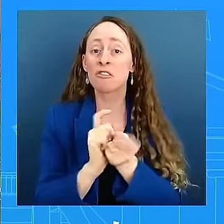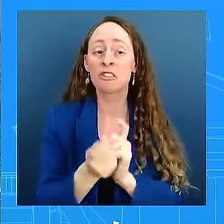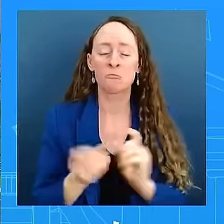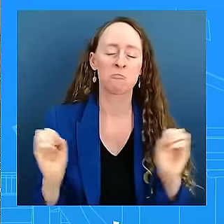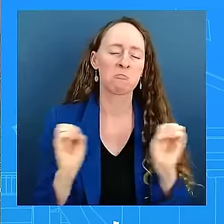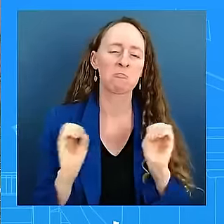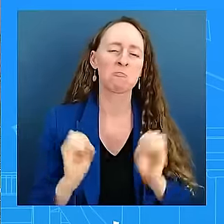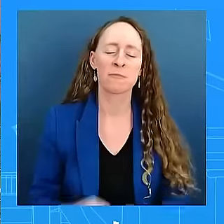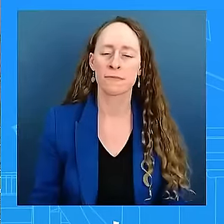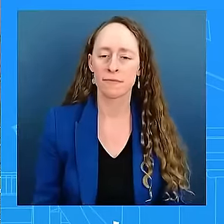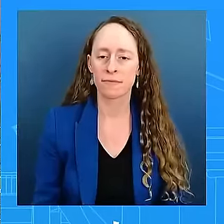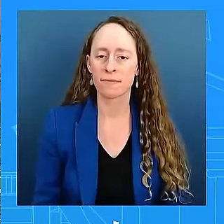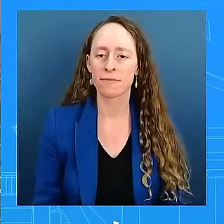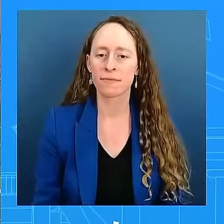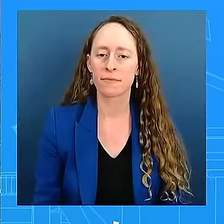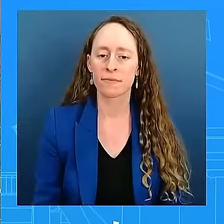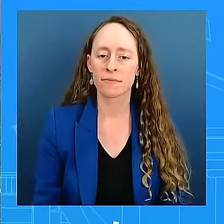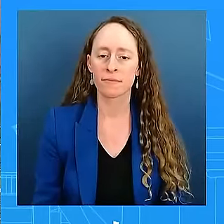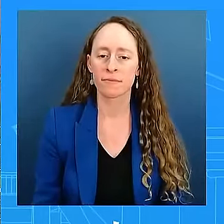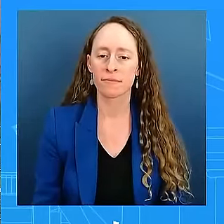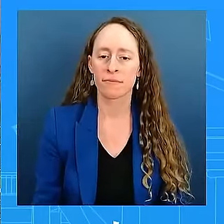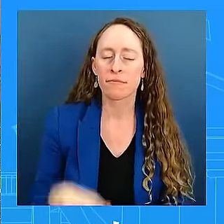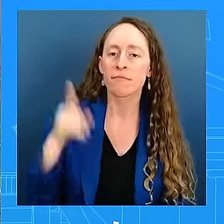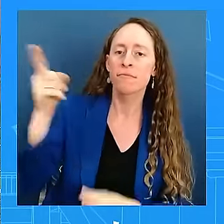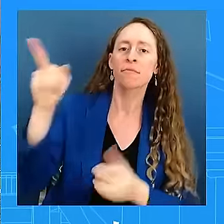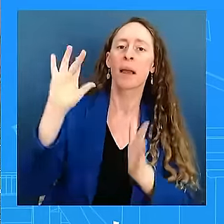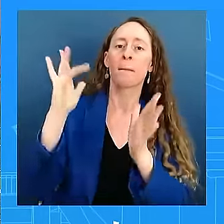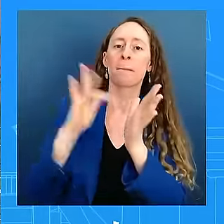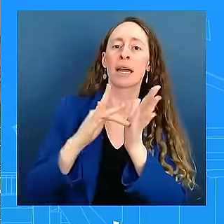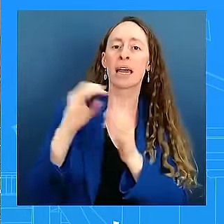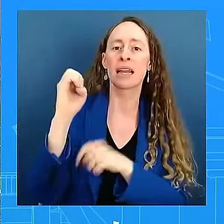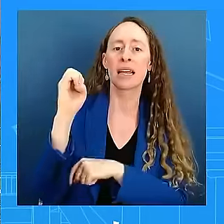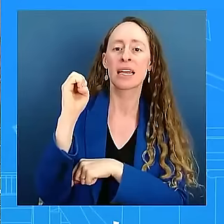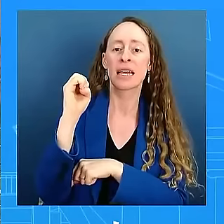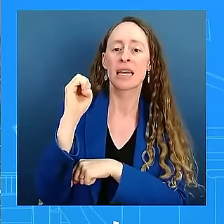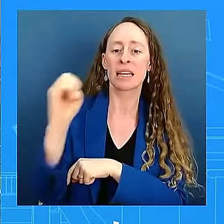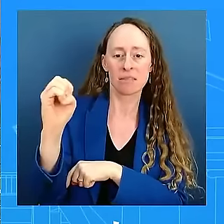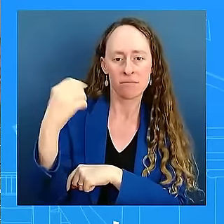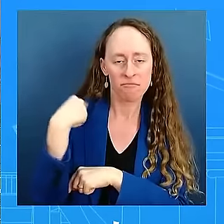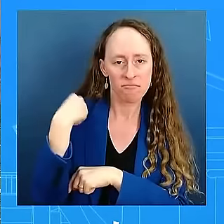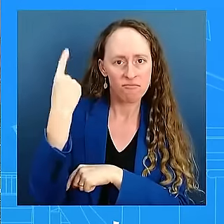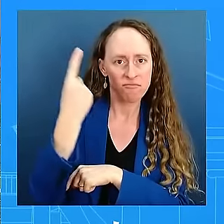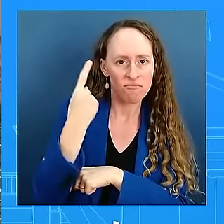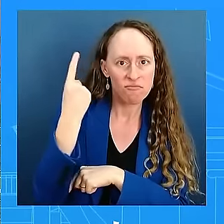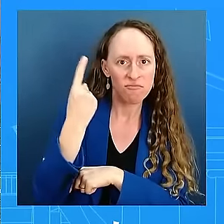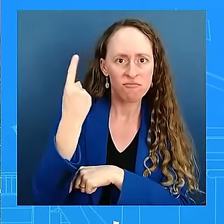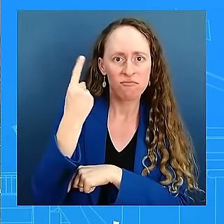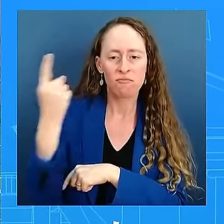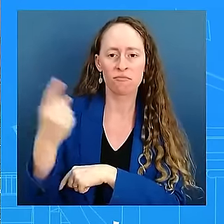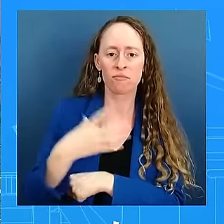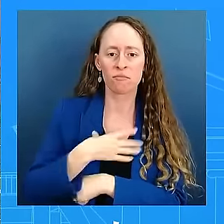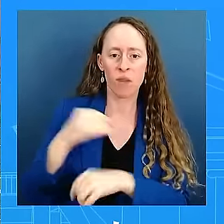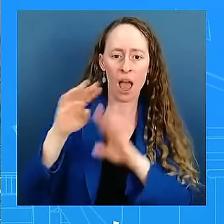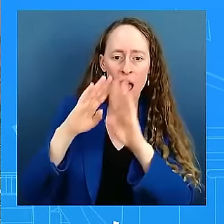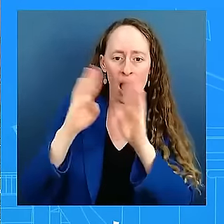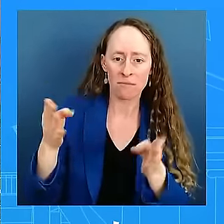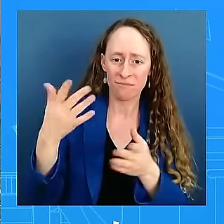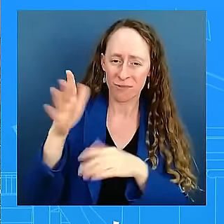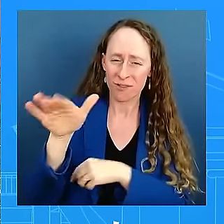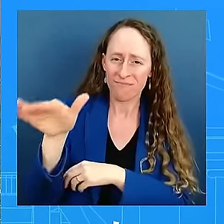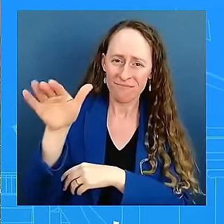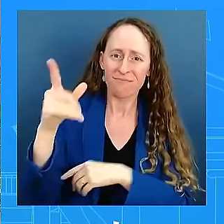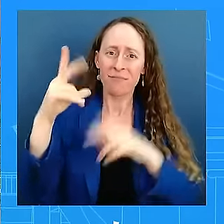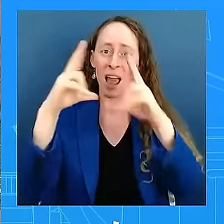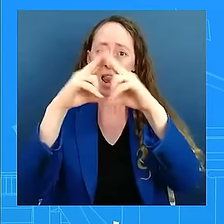House currently doing anything to actively push the Lebanon ceasefire proposal that you all announced weeks